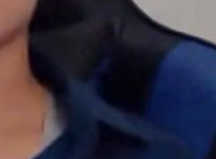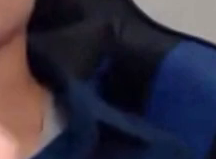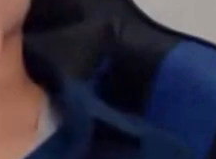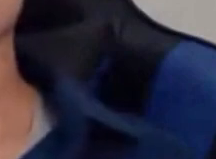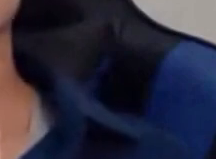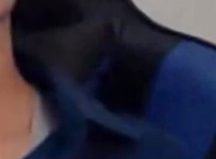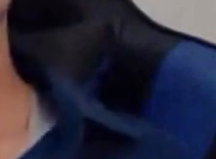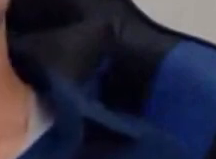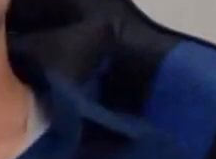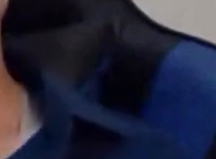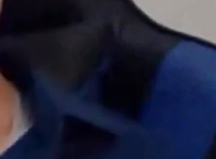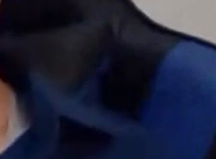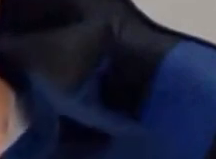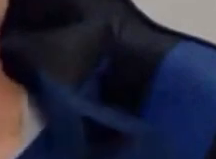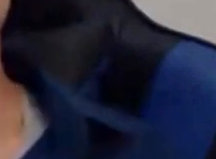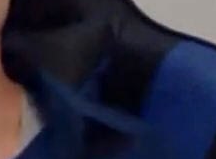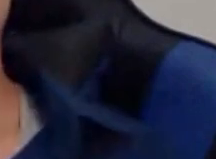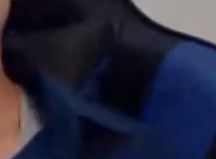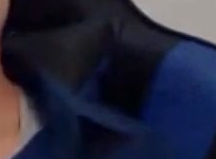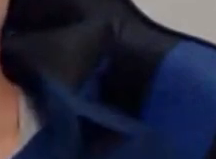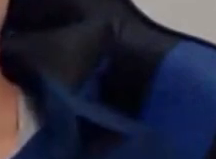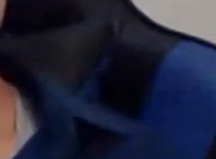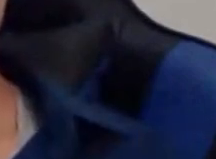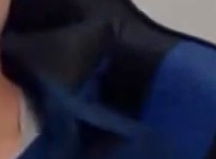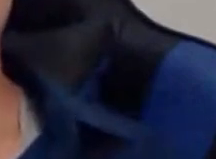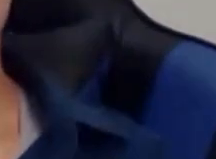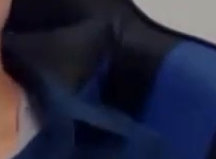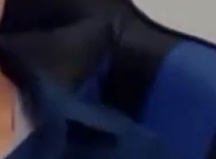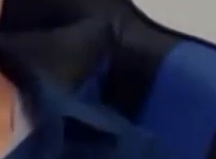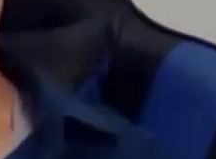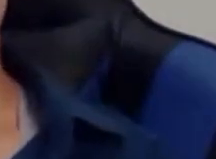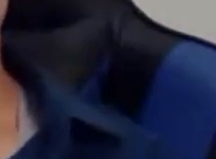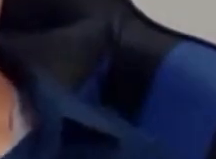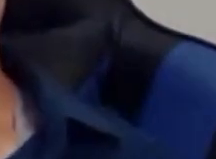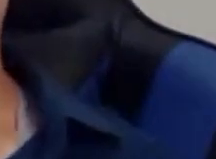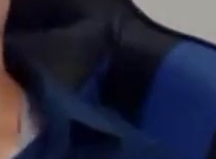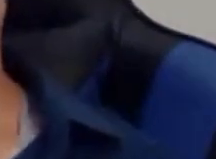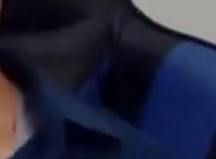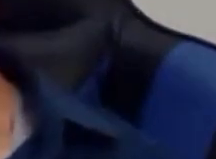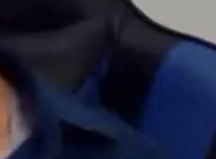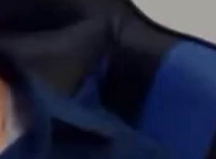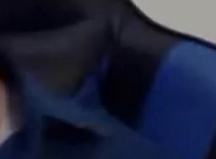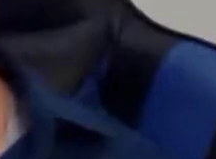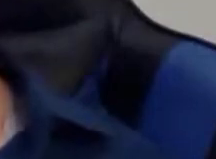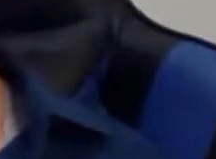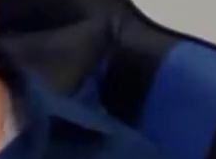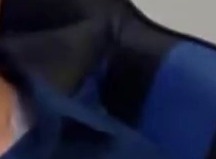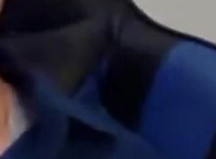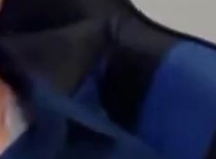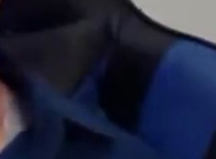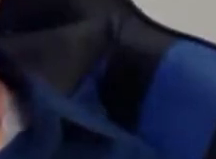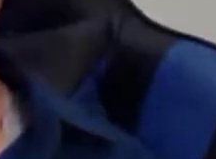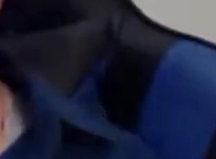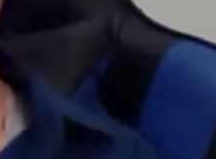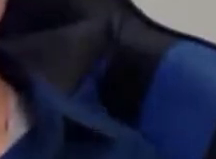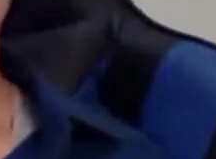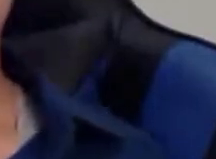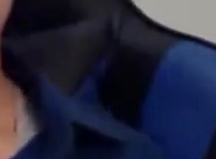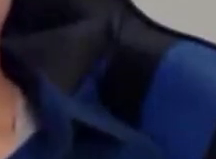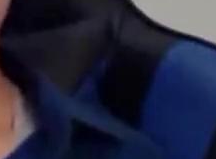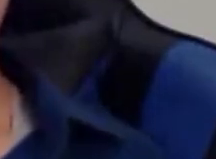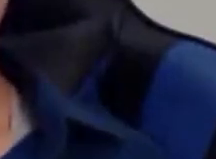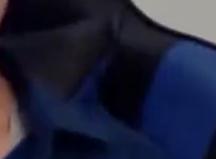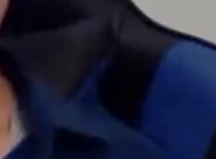masculinity or other kinds of trans masculinity. But I want to zoom out from that question a little bit to